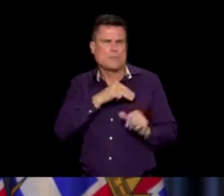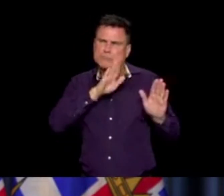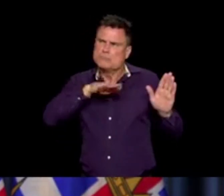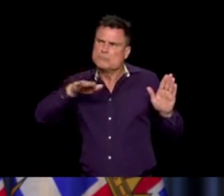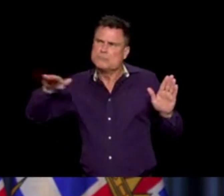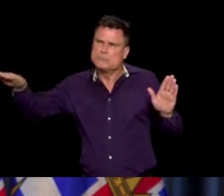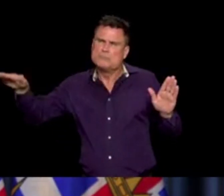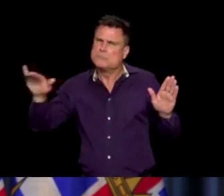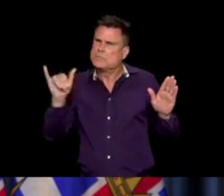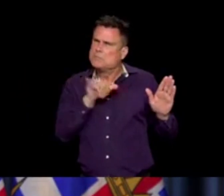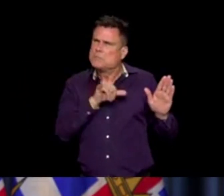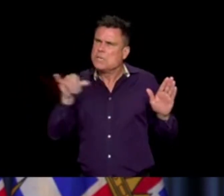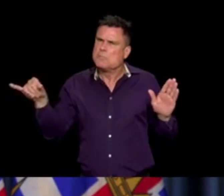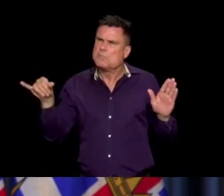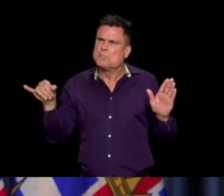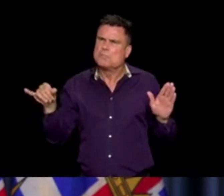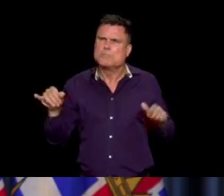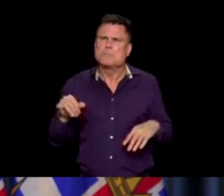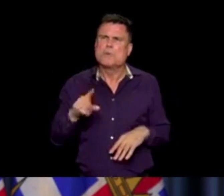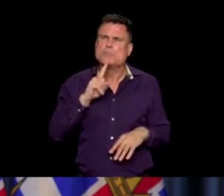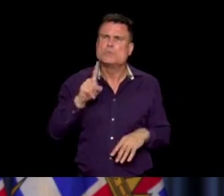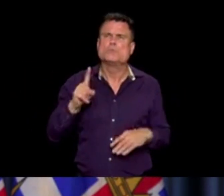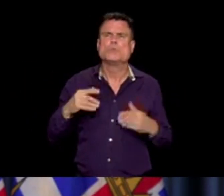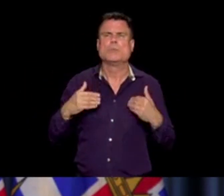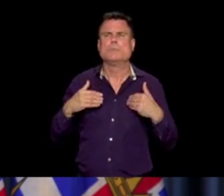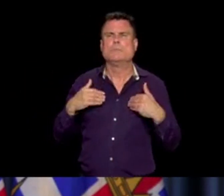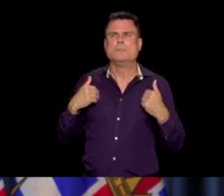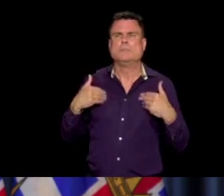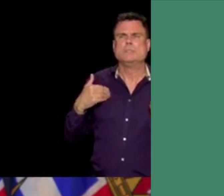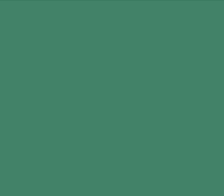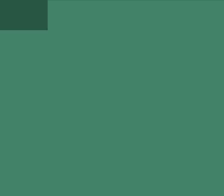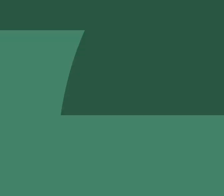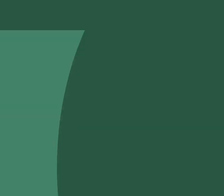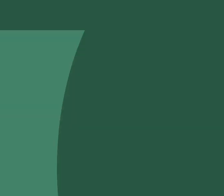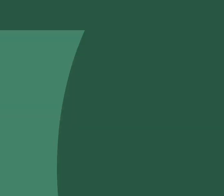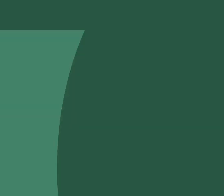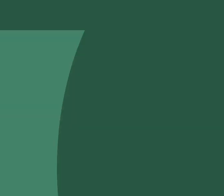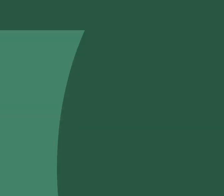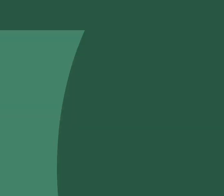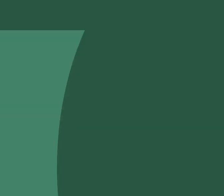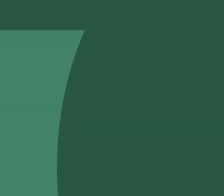Minister Heyman would be able to expand at length if you asked him directly.